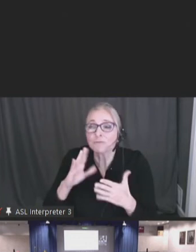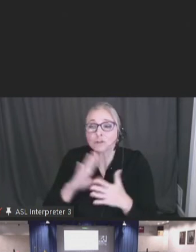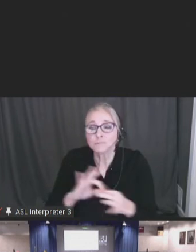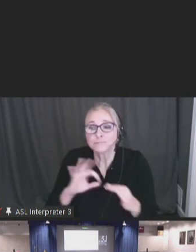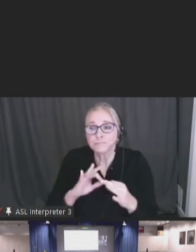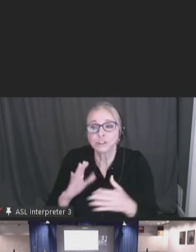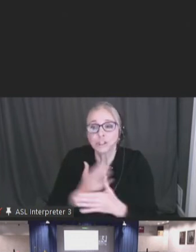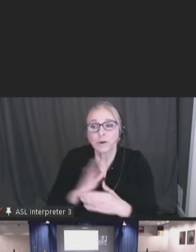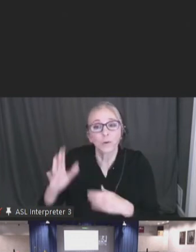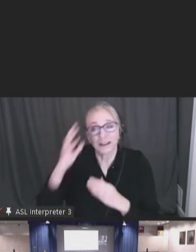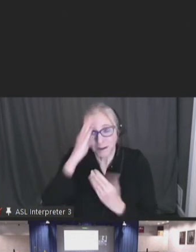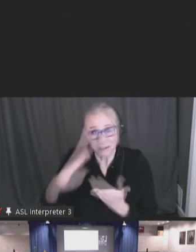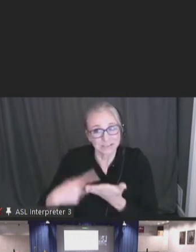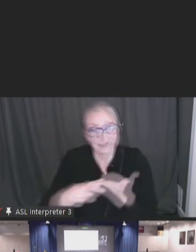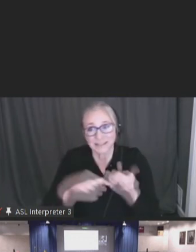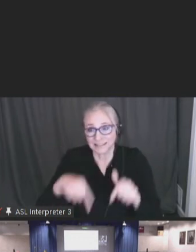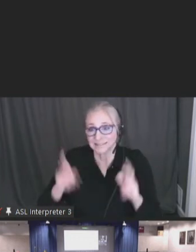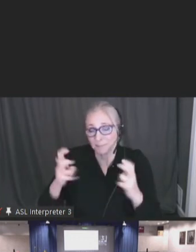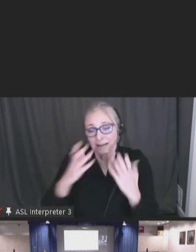having this a topic of discussion.